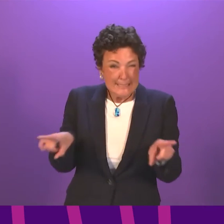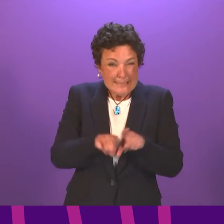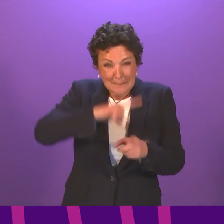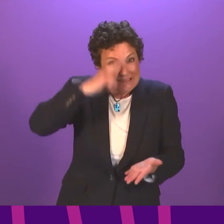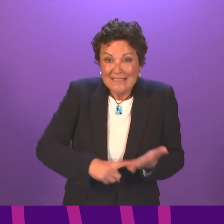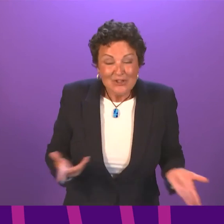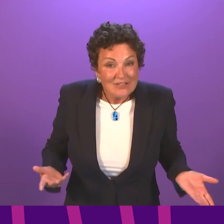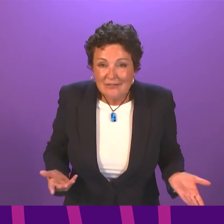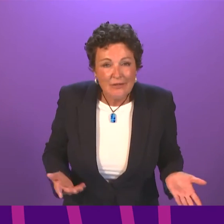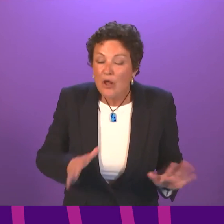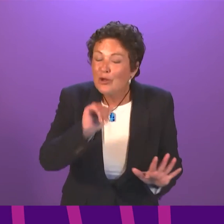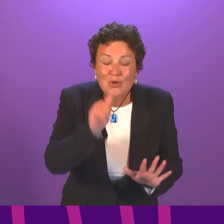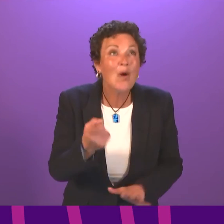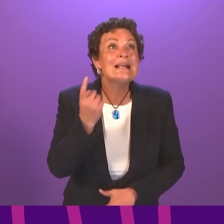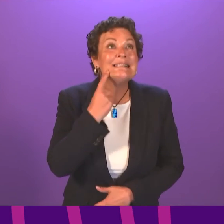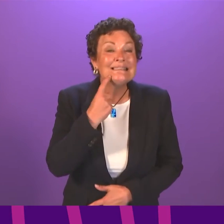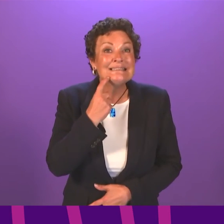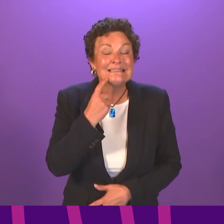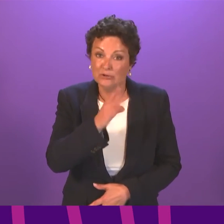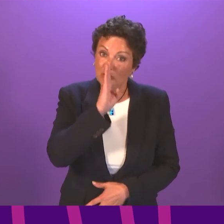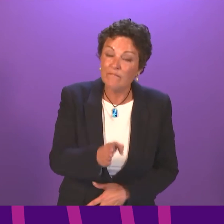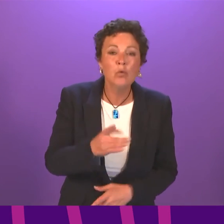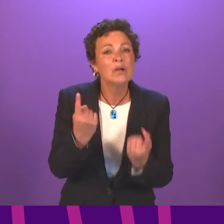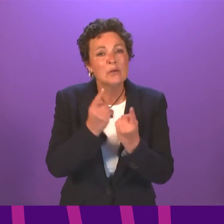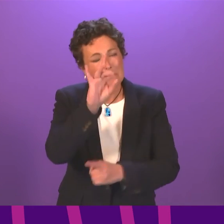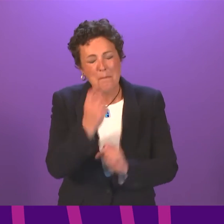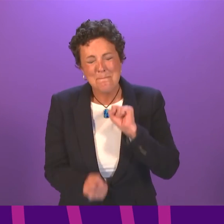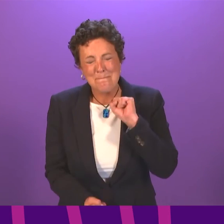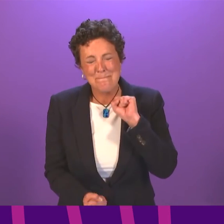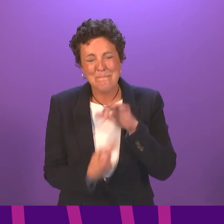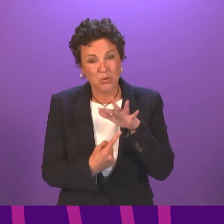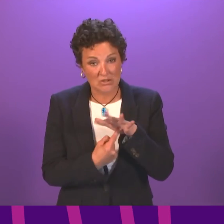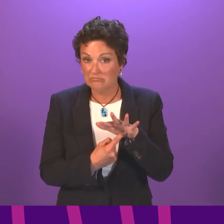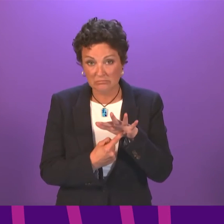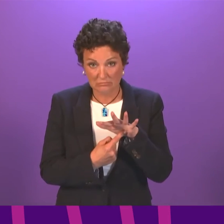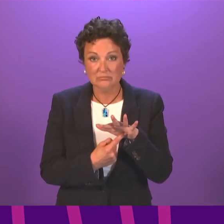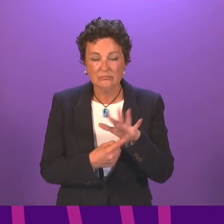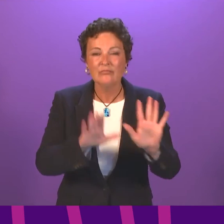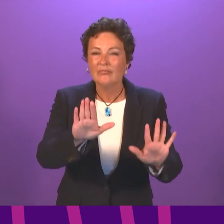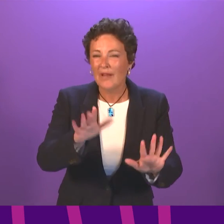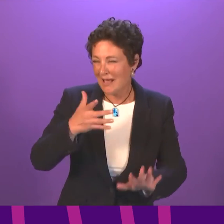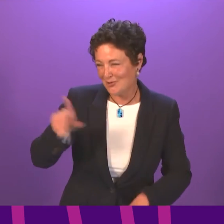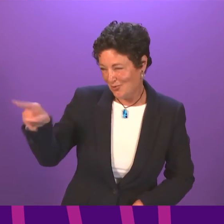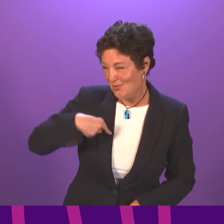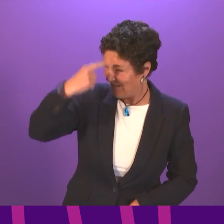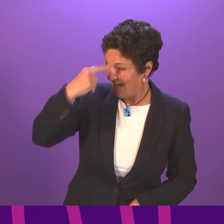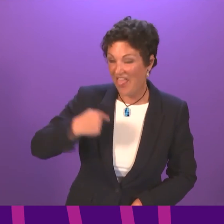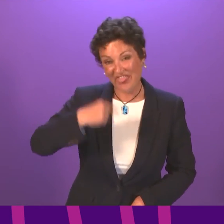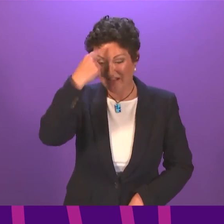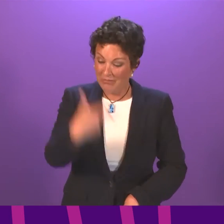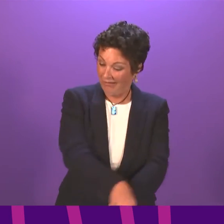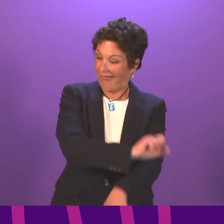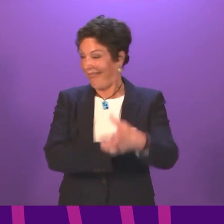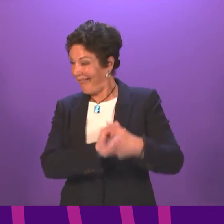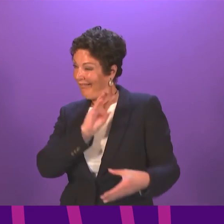well. These are not straightforward issues, but they are hugely important issues. And this is not a case of me stepping in to do something.